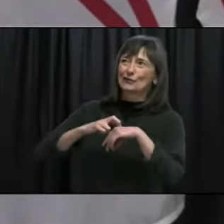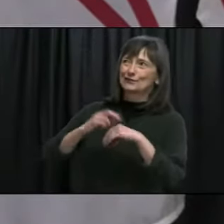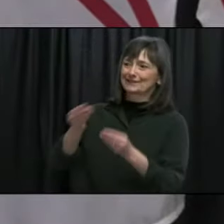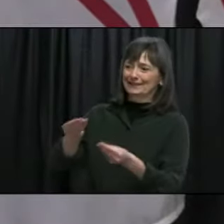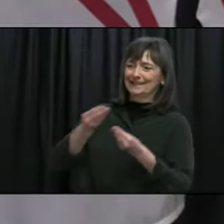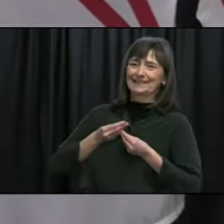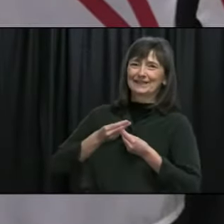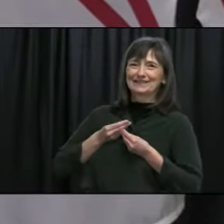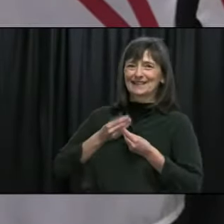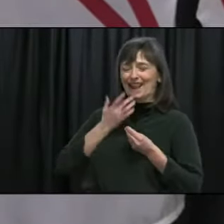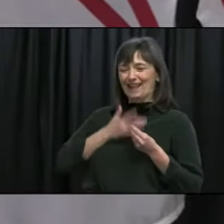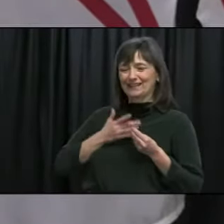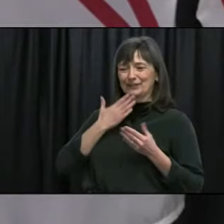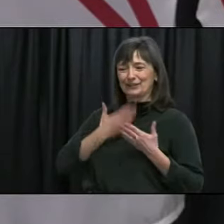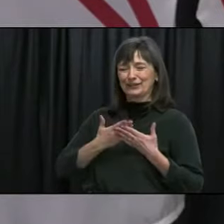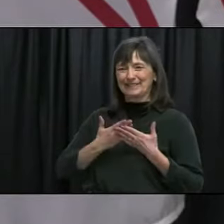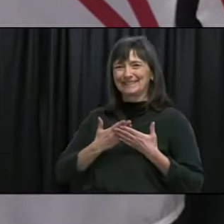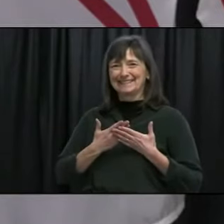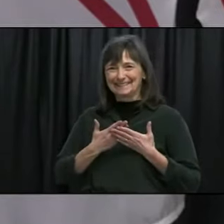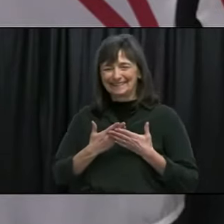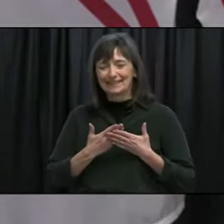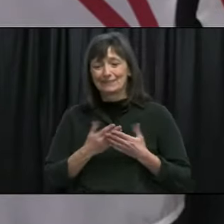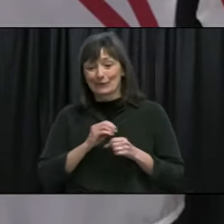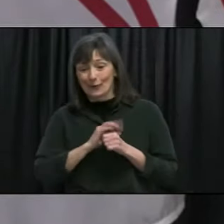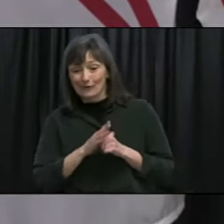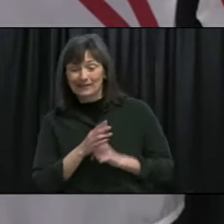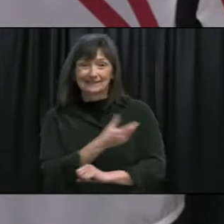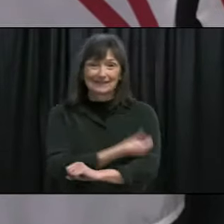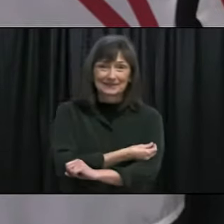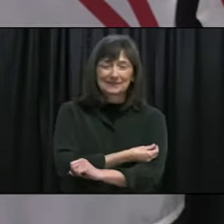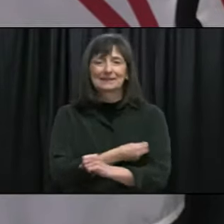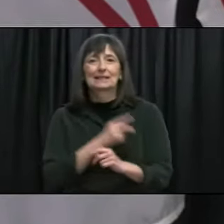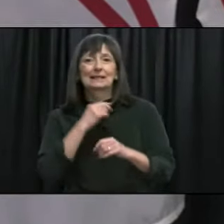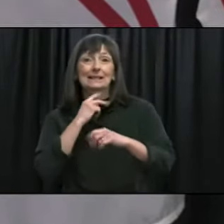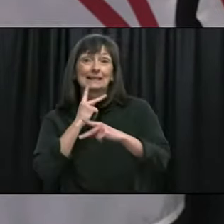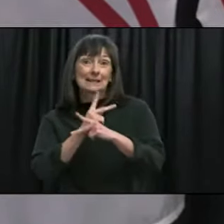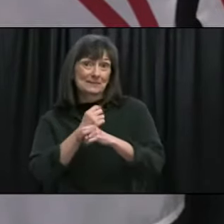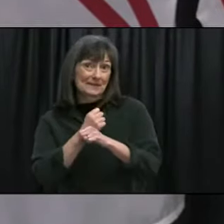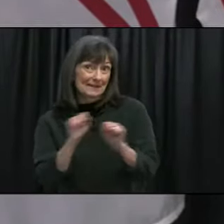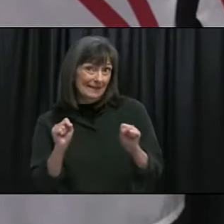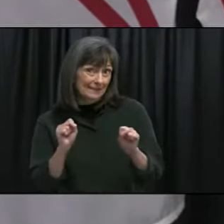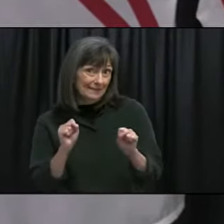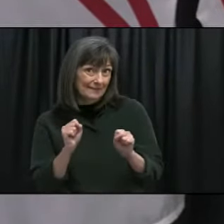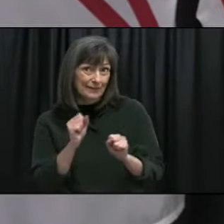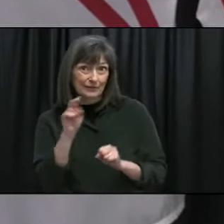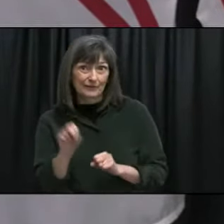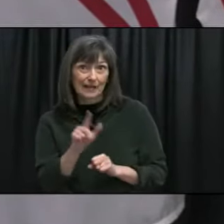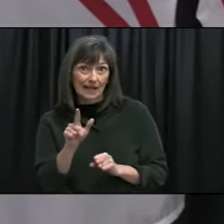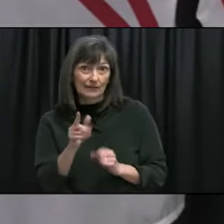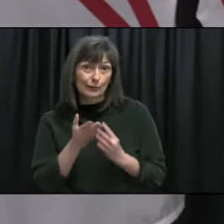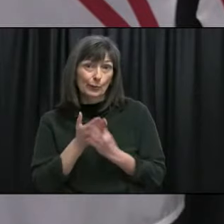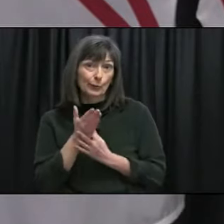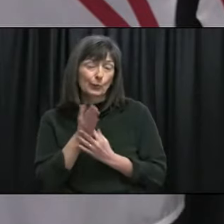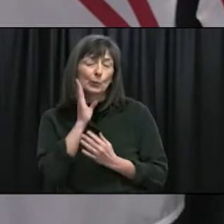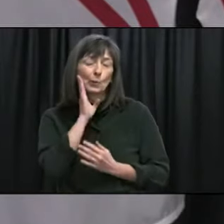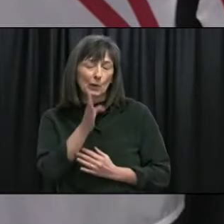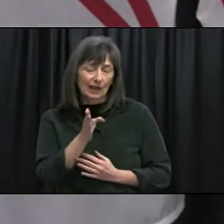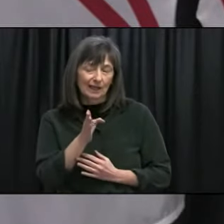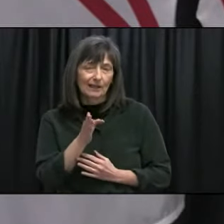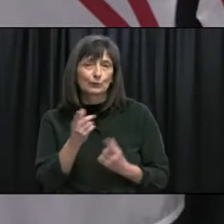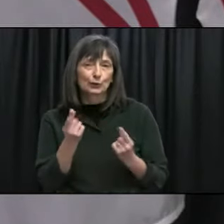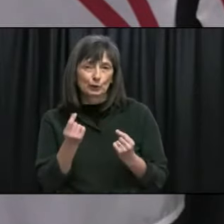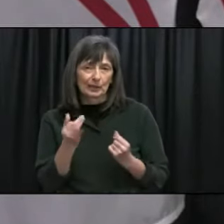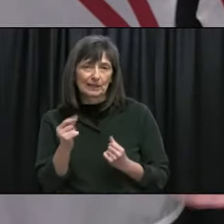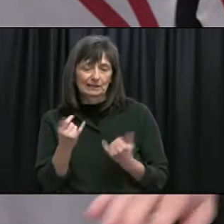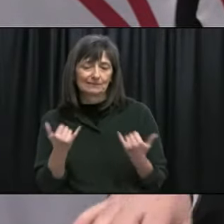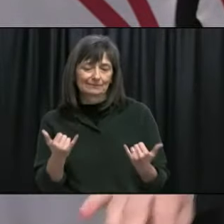phase of the pandemic and vaccines so stay safe Newfoundland and Labrador we will get through this we are getting through this so thanks